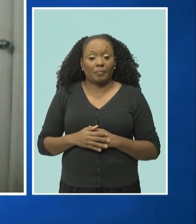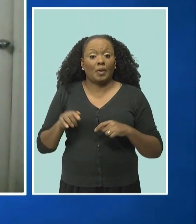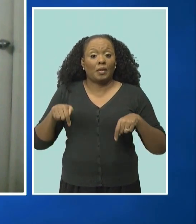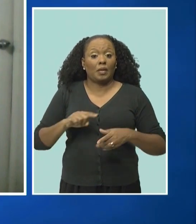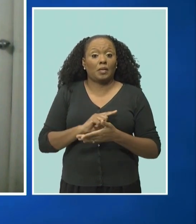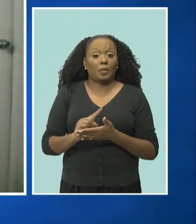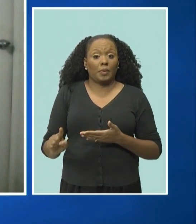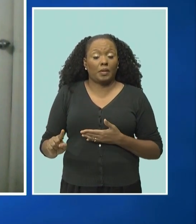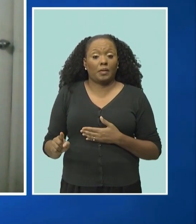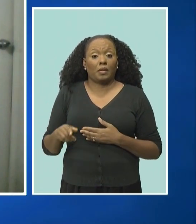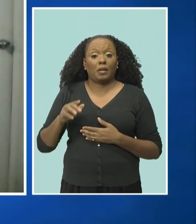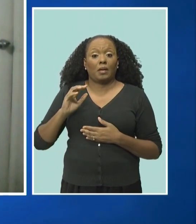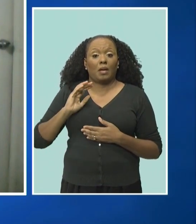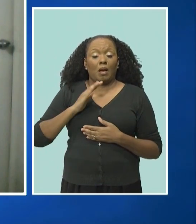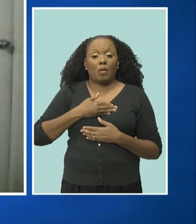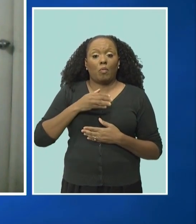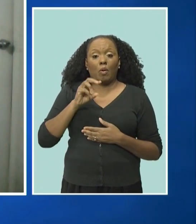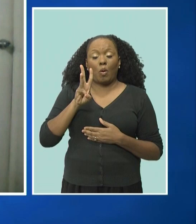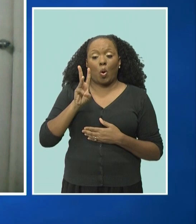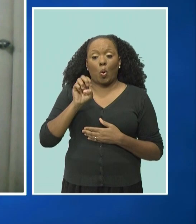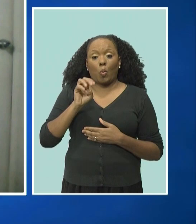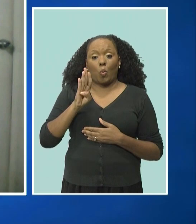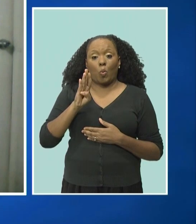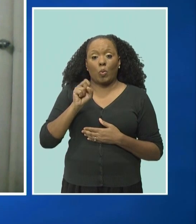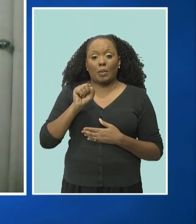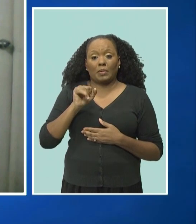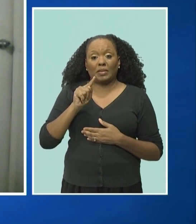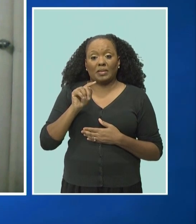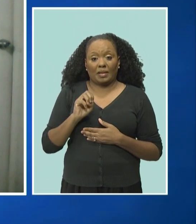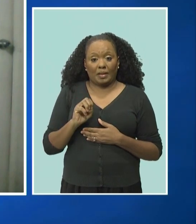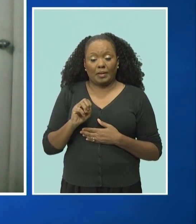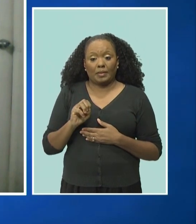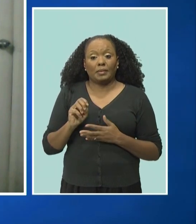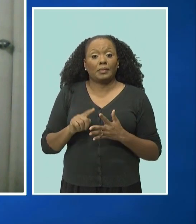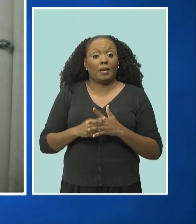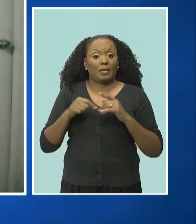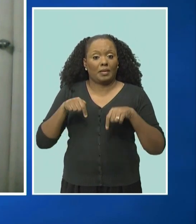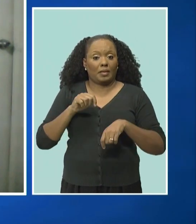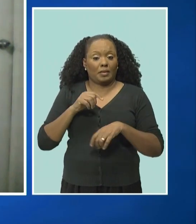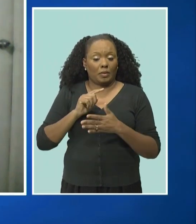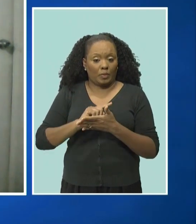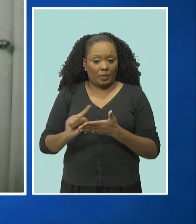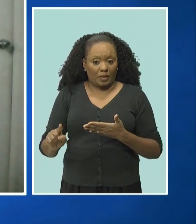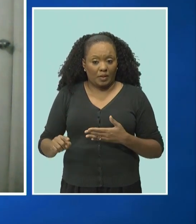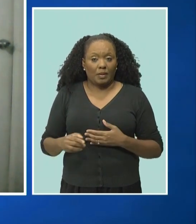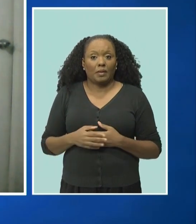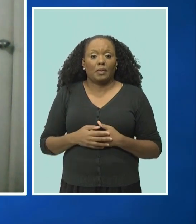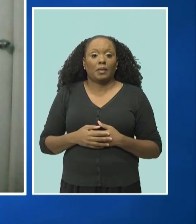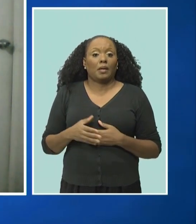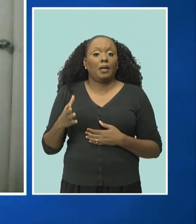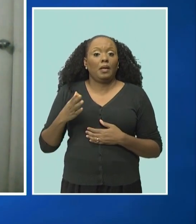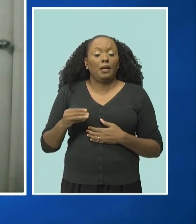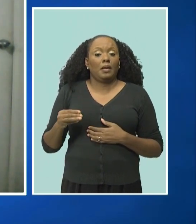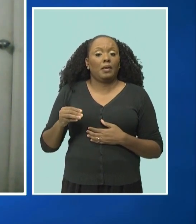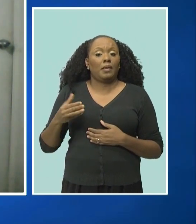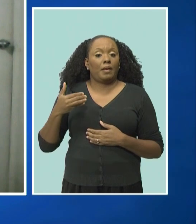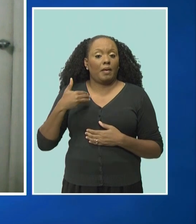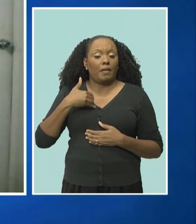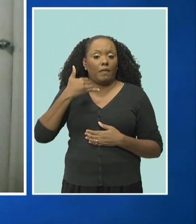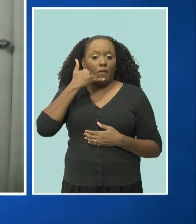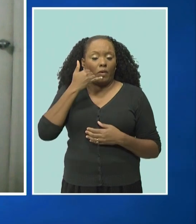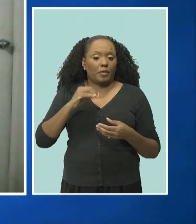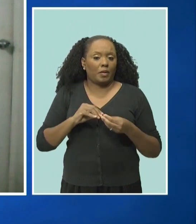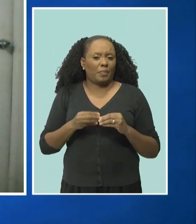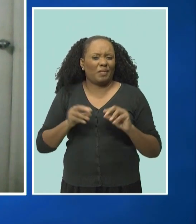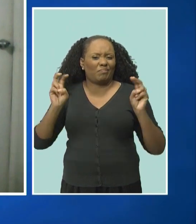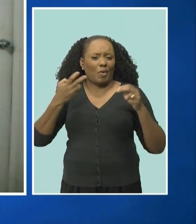week. We have a hotline for persons to call, and we are making it very possible for persons to share their views because this